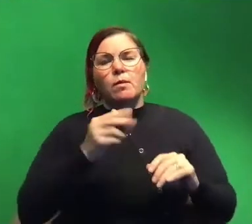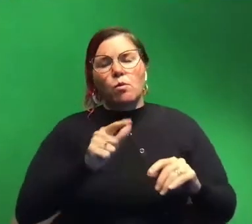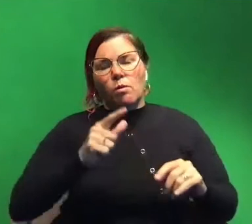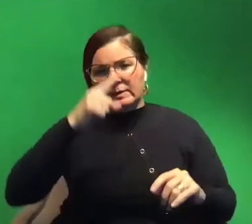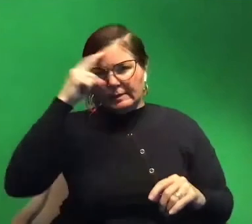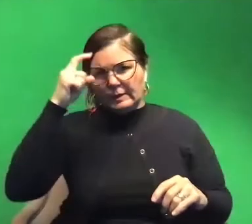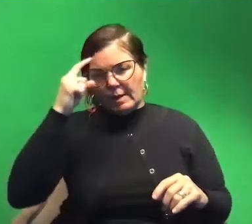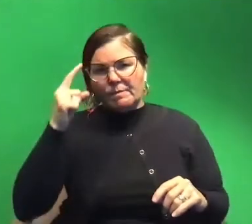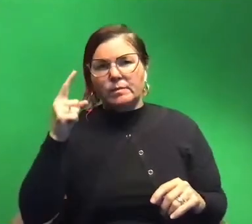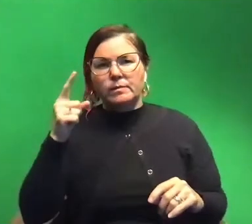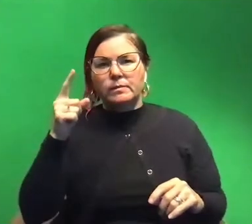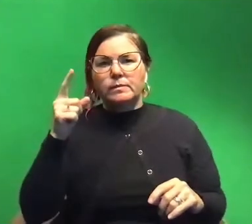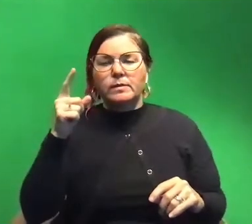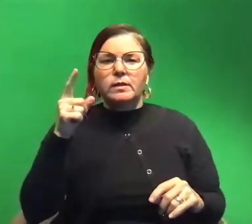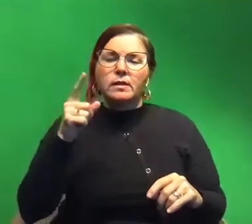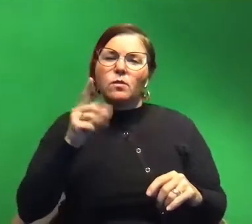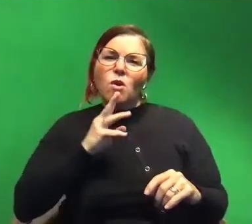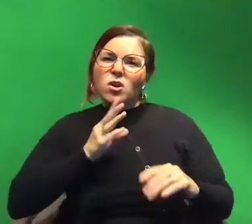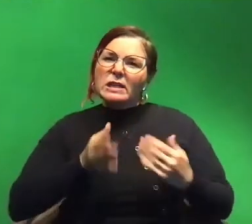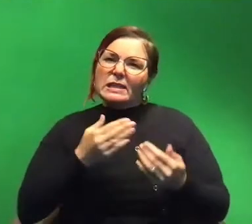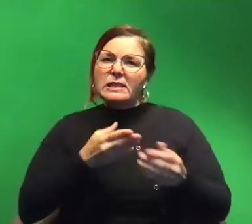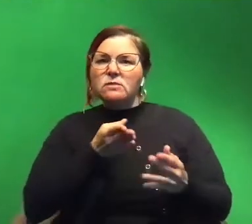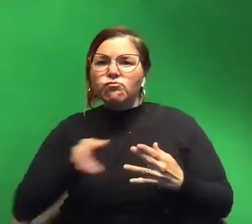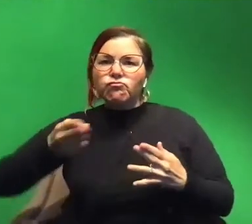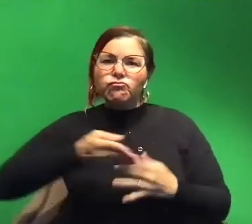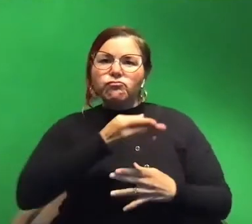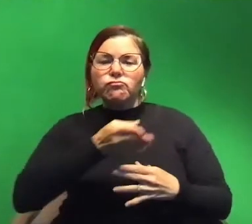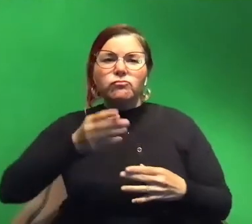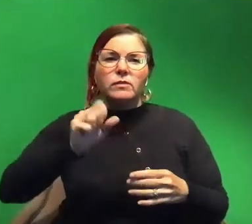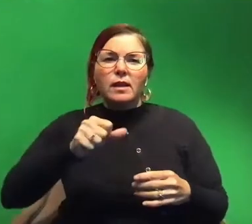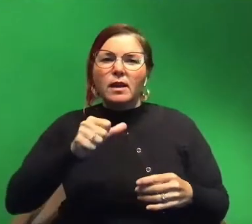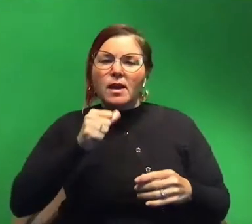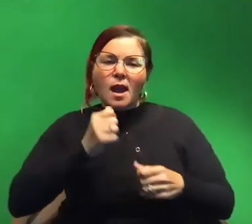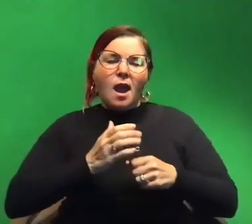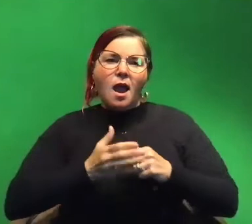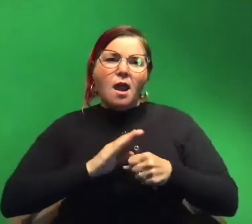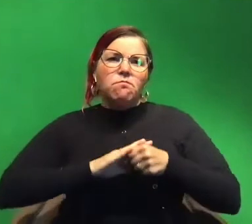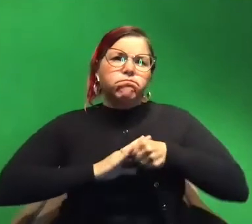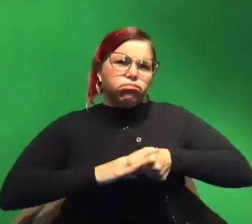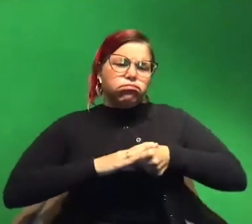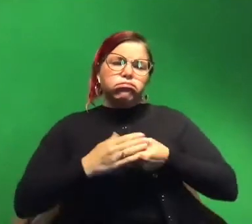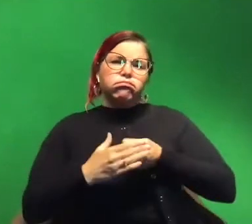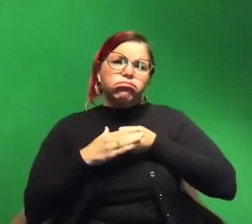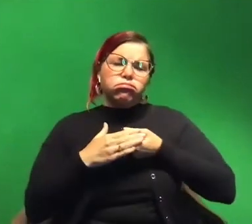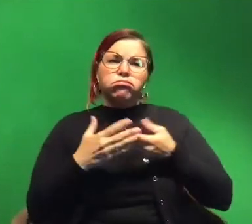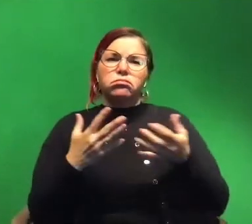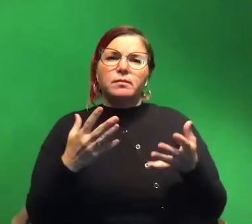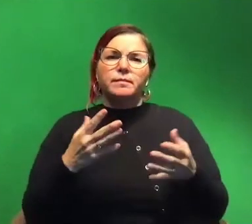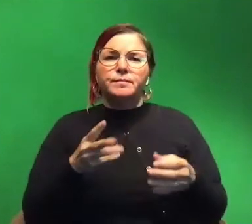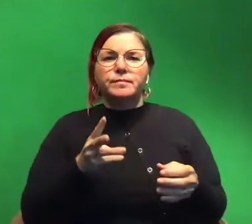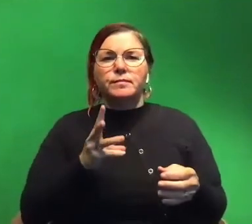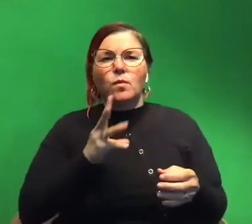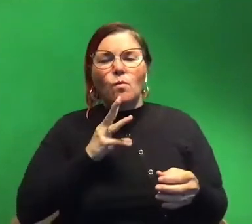think of water as being kind of easy to move through like it's not giving you a lot of pressure. It's like water not like